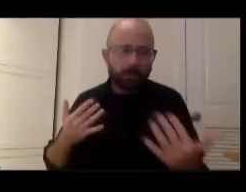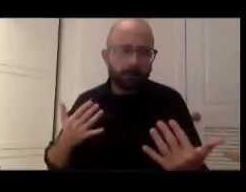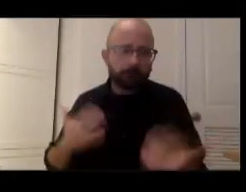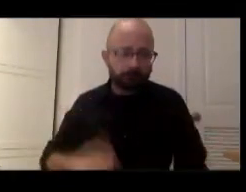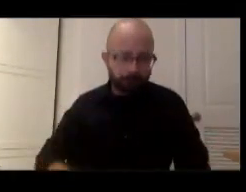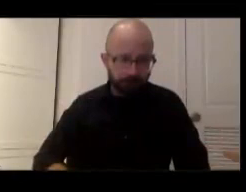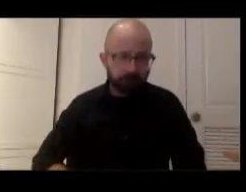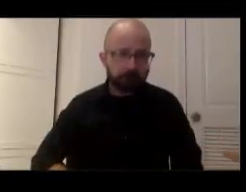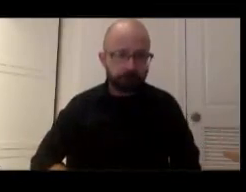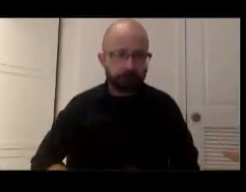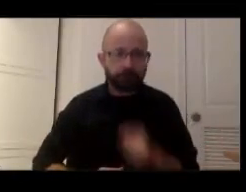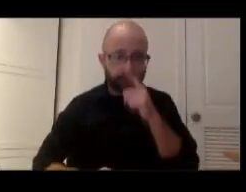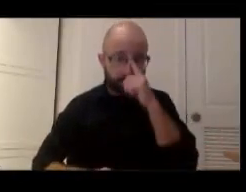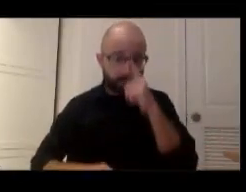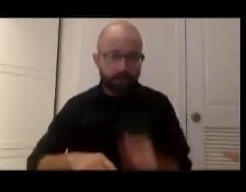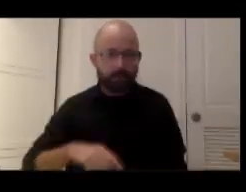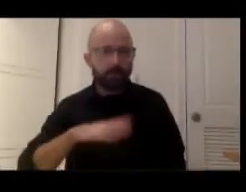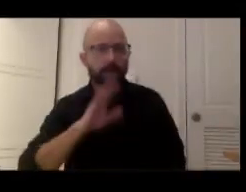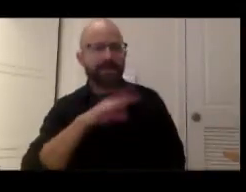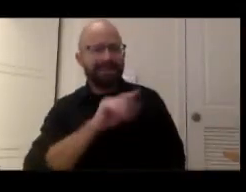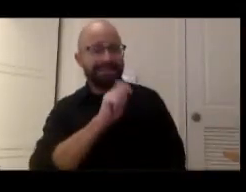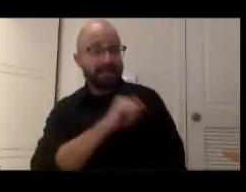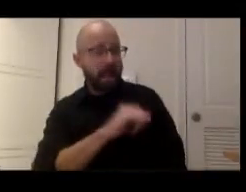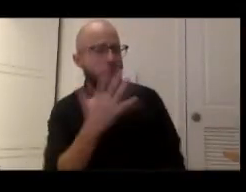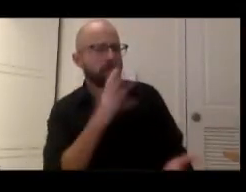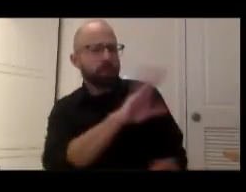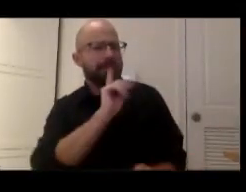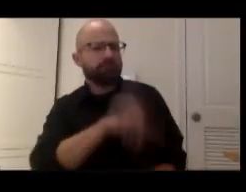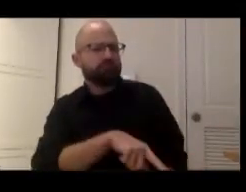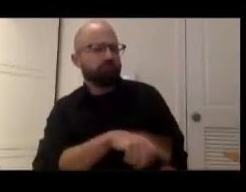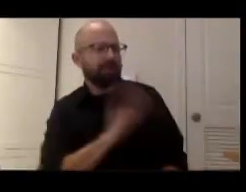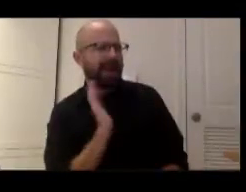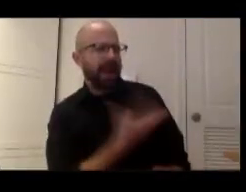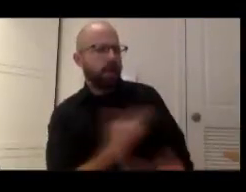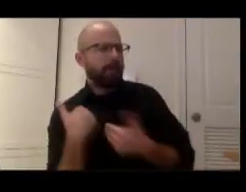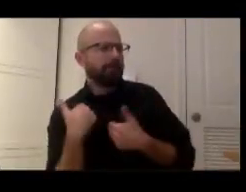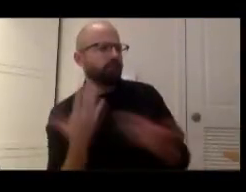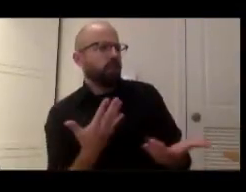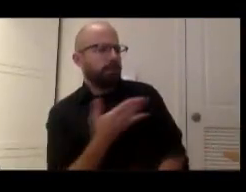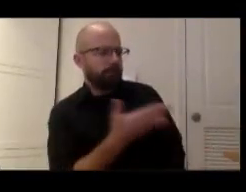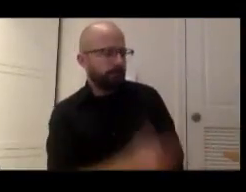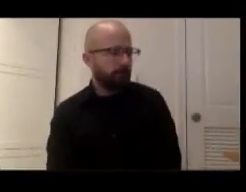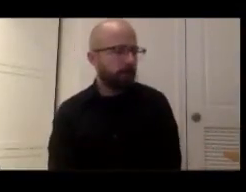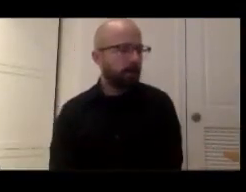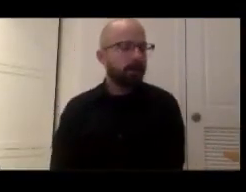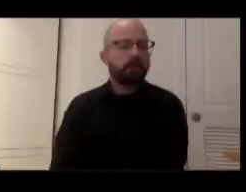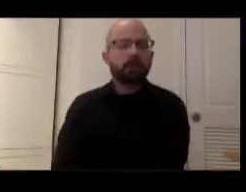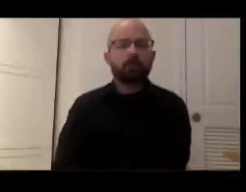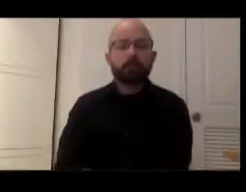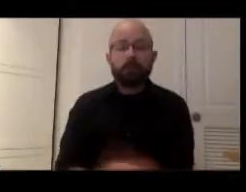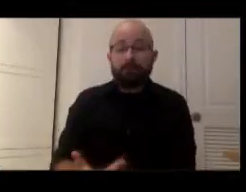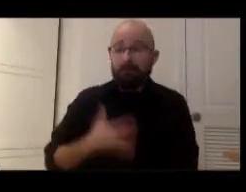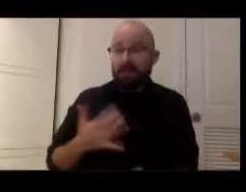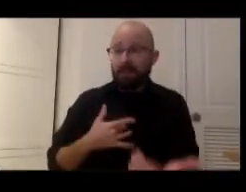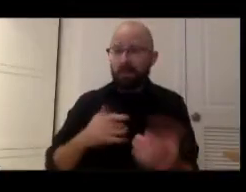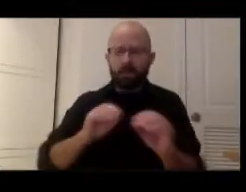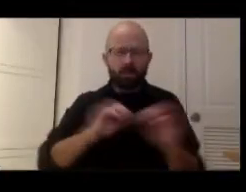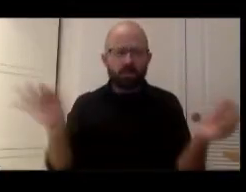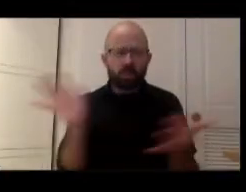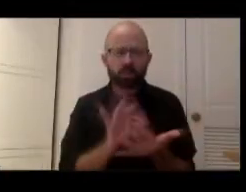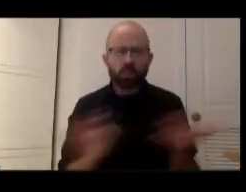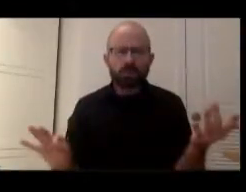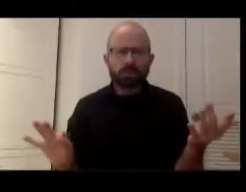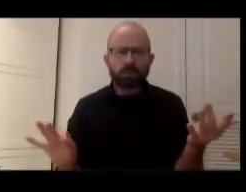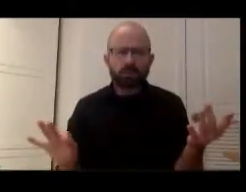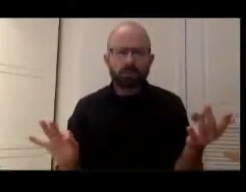And Dave what's your answer to that question? What is our obligation? I think we don't have a choice. I think we're absolutely